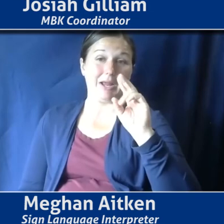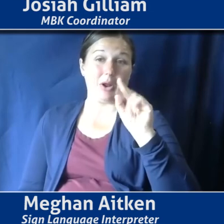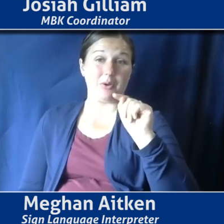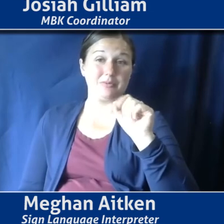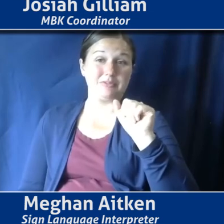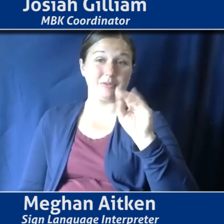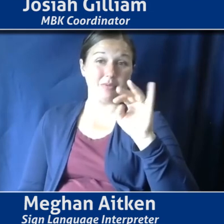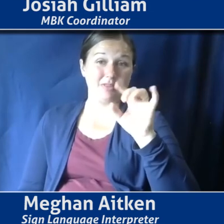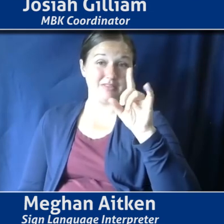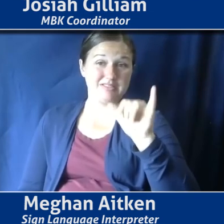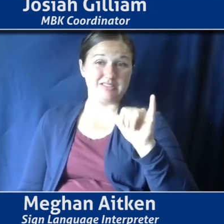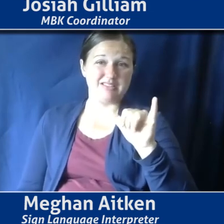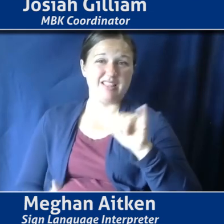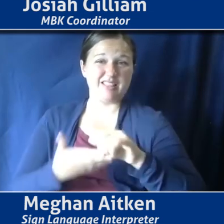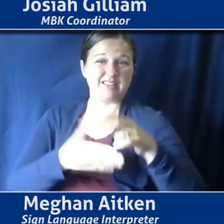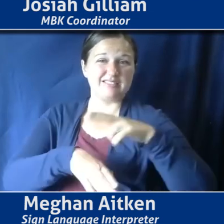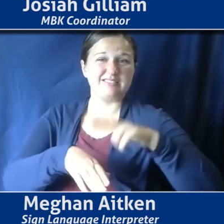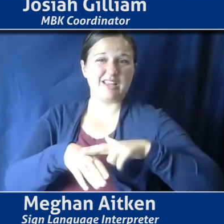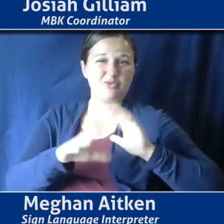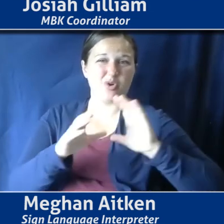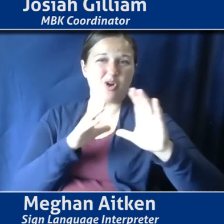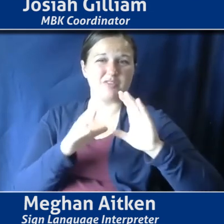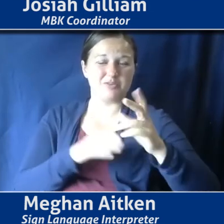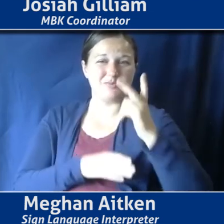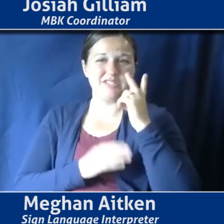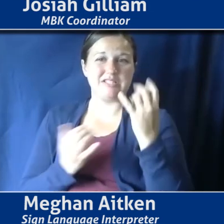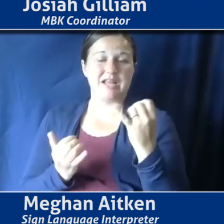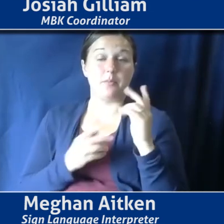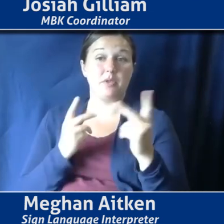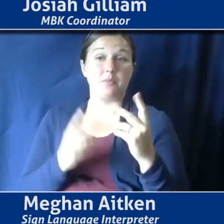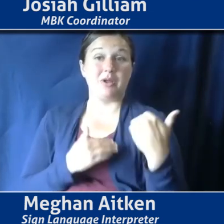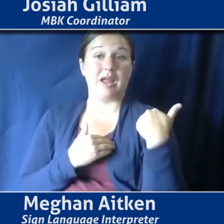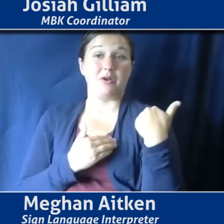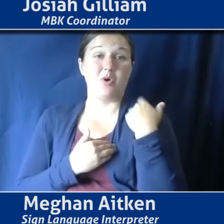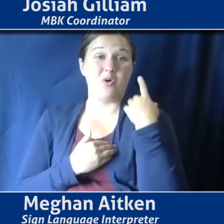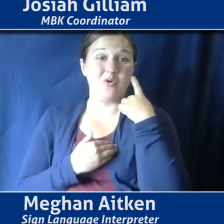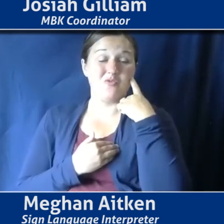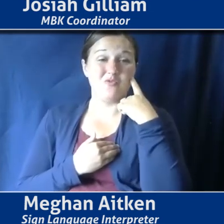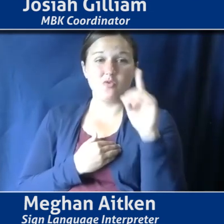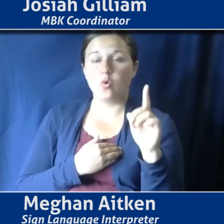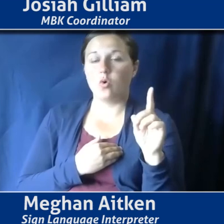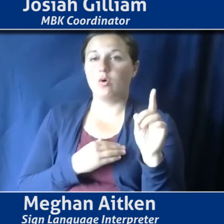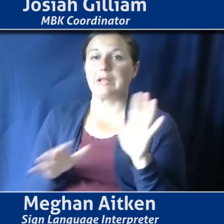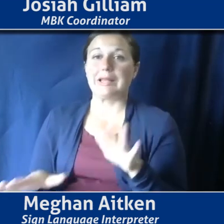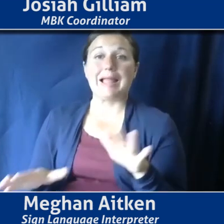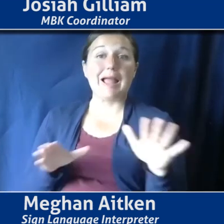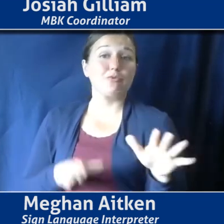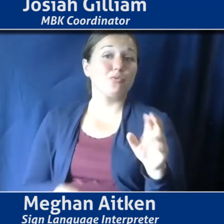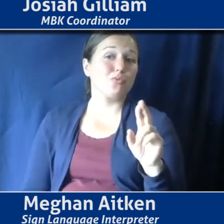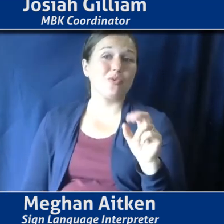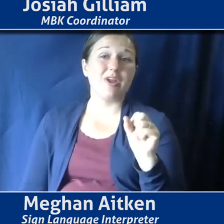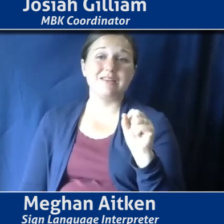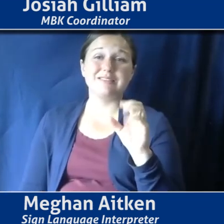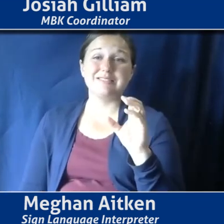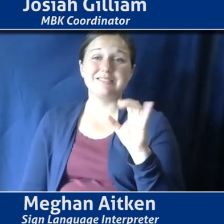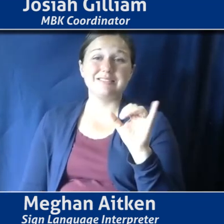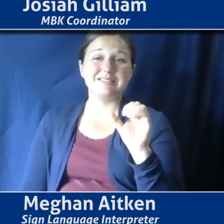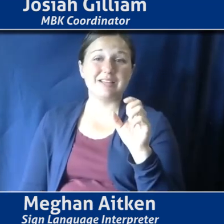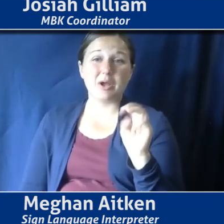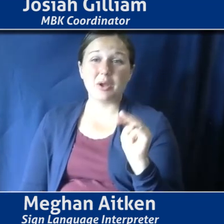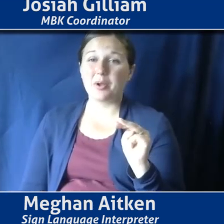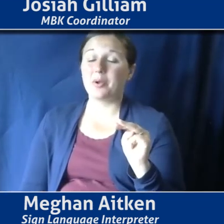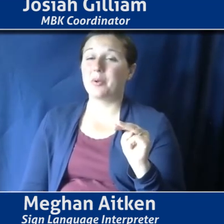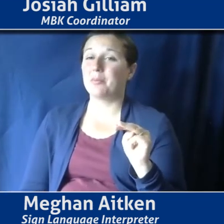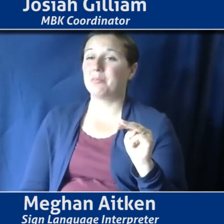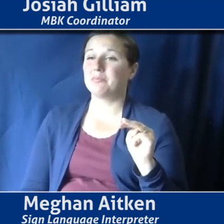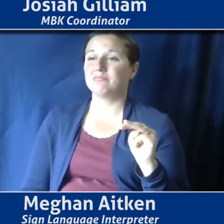um, about, um, people being held accountable for casual racism to, um, to benign neglect, right?